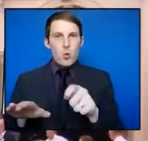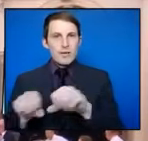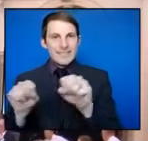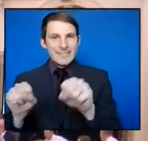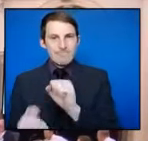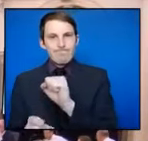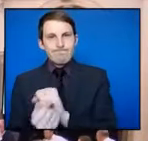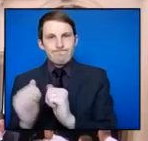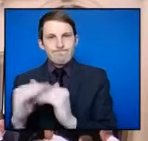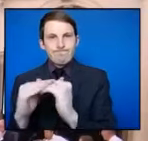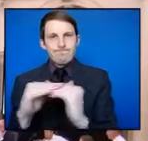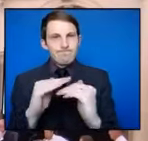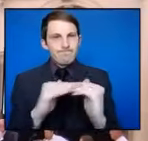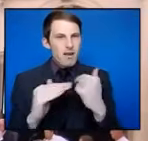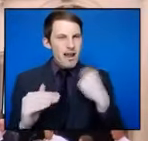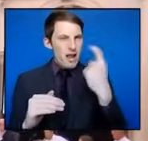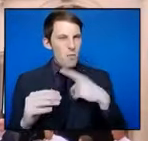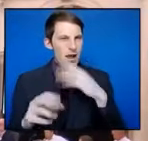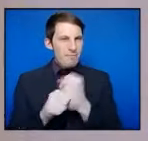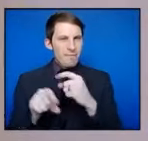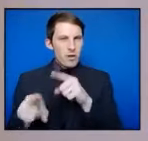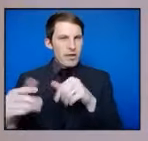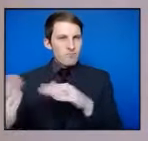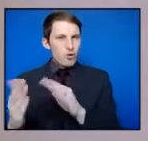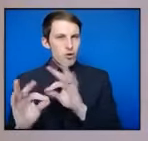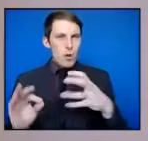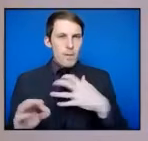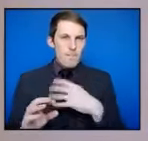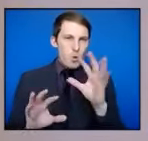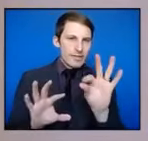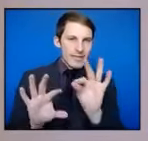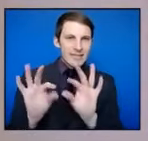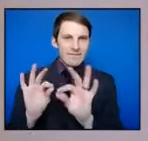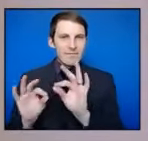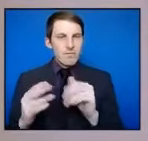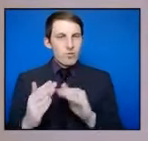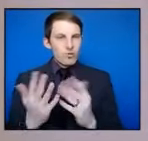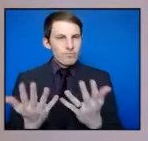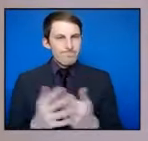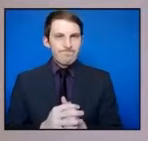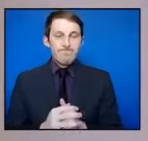than a more selective approach? I suppose just to clarify my answer,